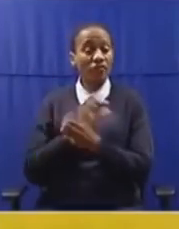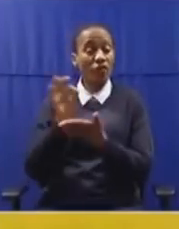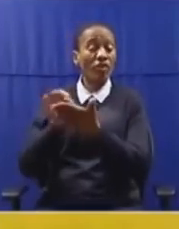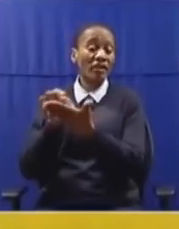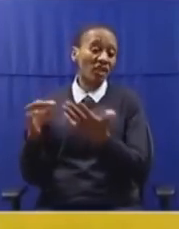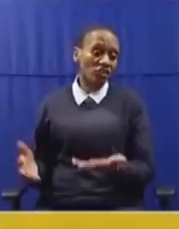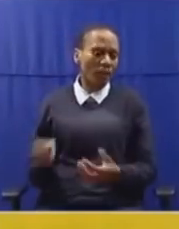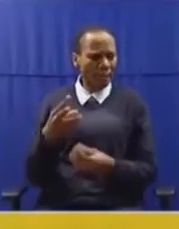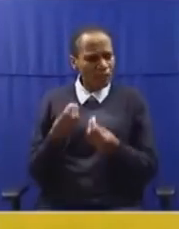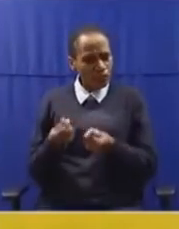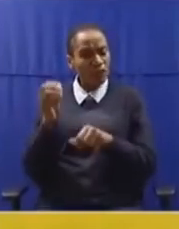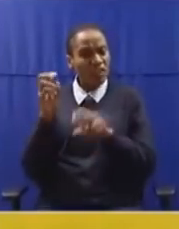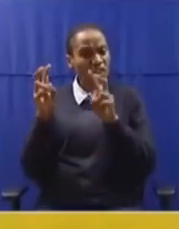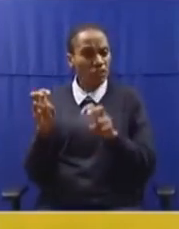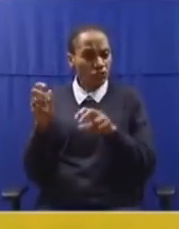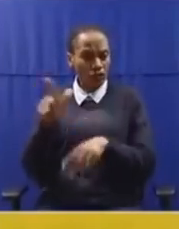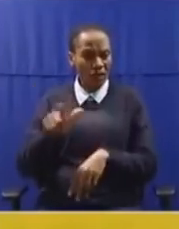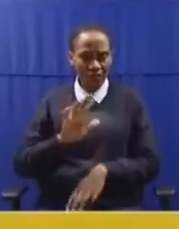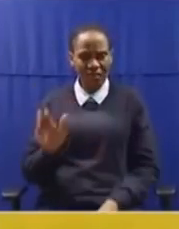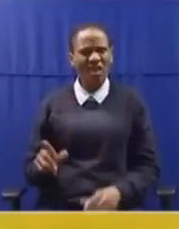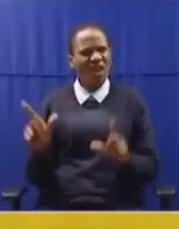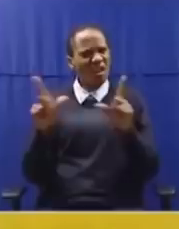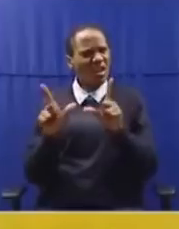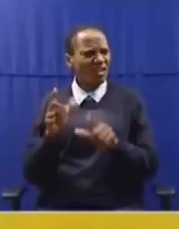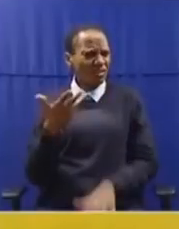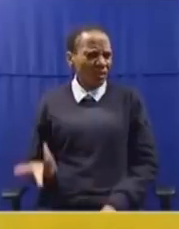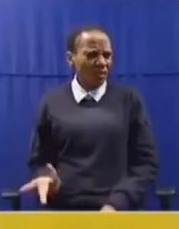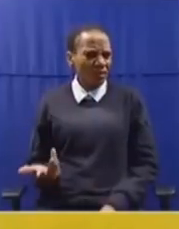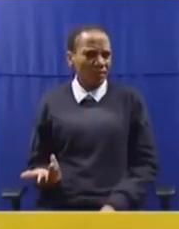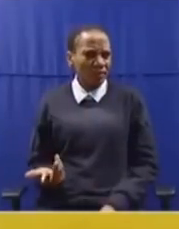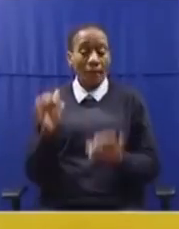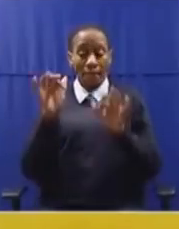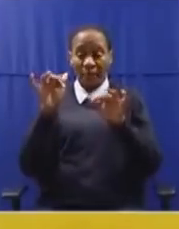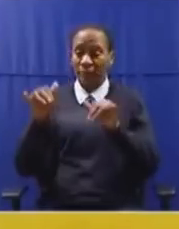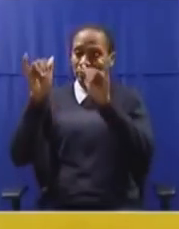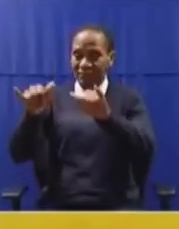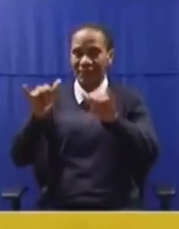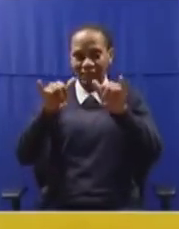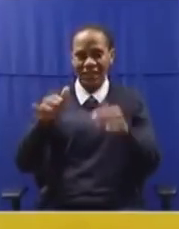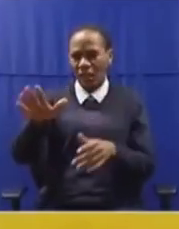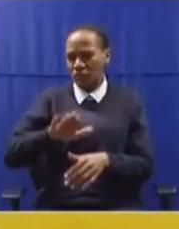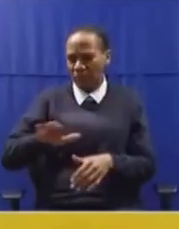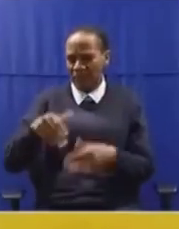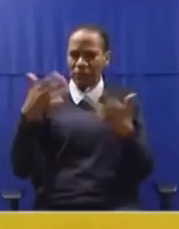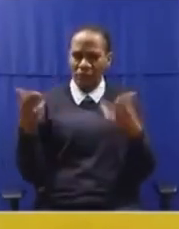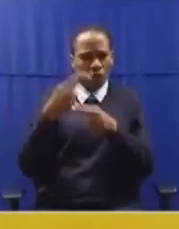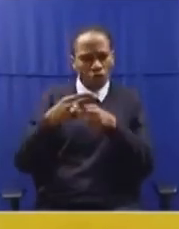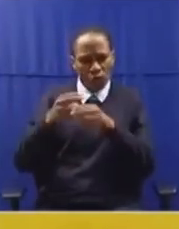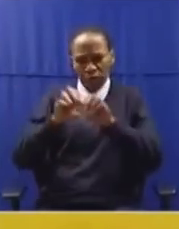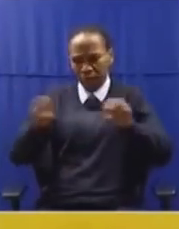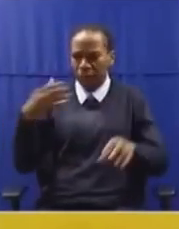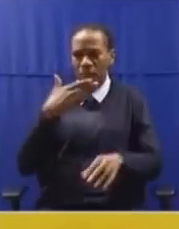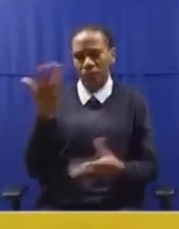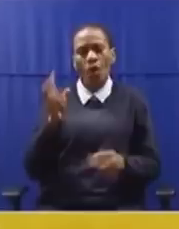landlessness. Title deeds for what, by the way? Our people in township, spaceless, with no sanitation, no